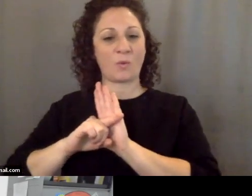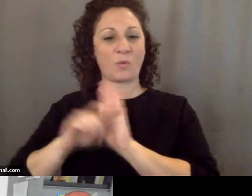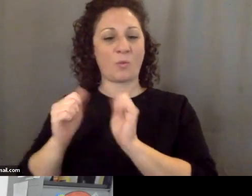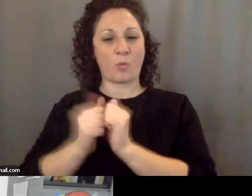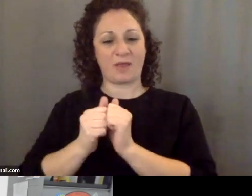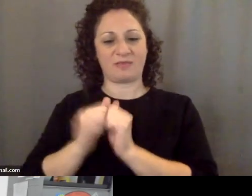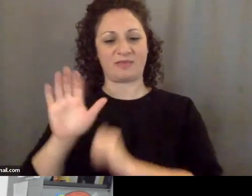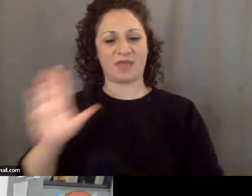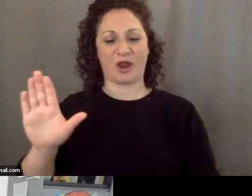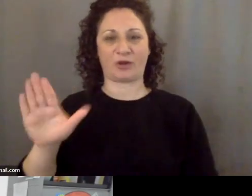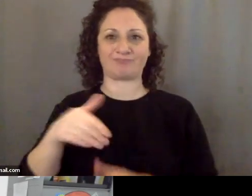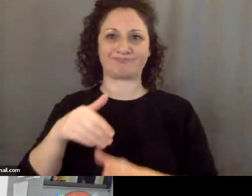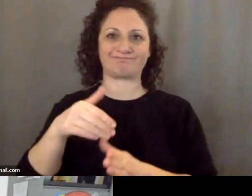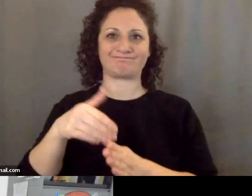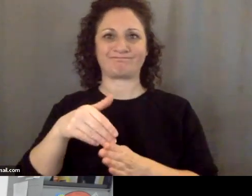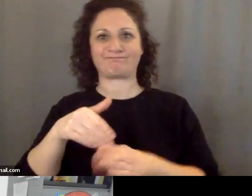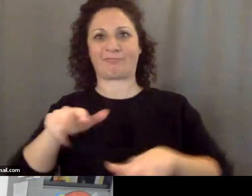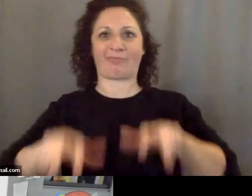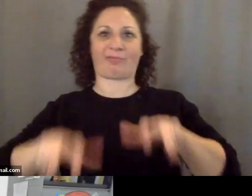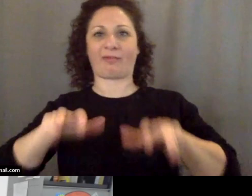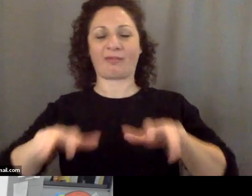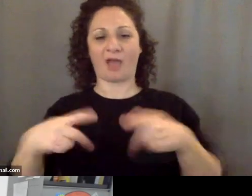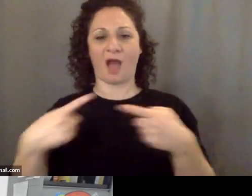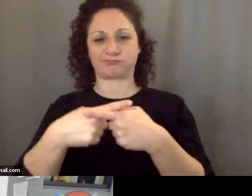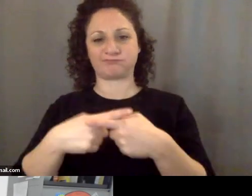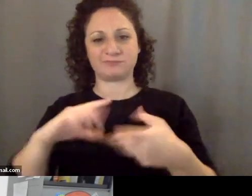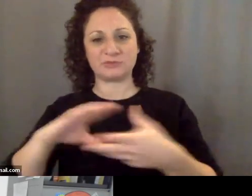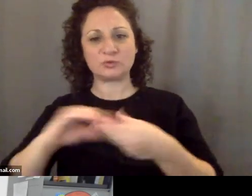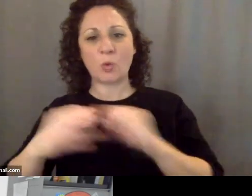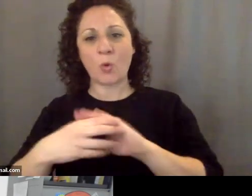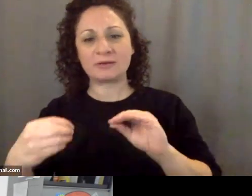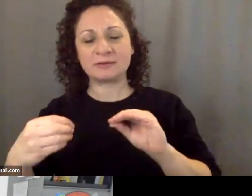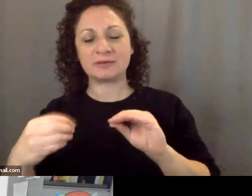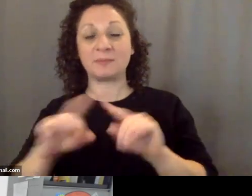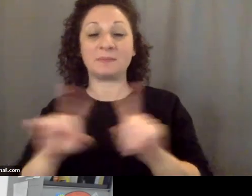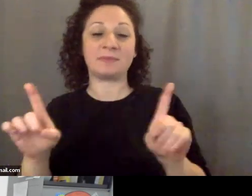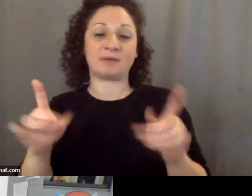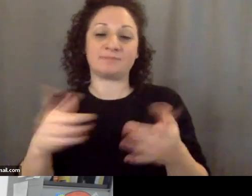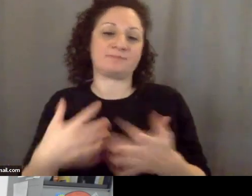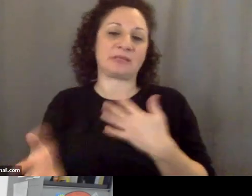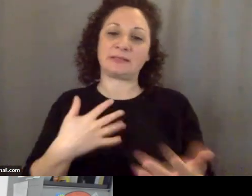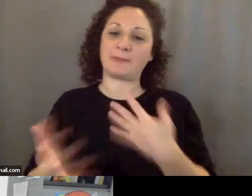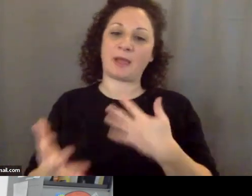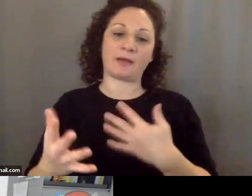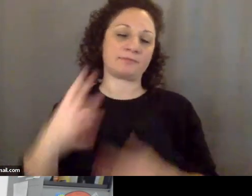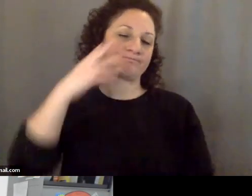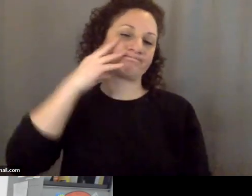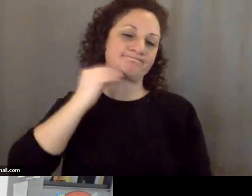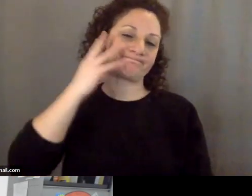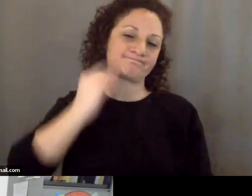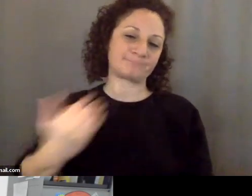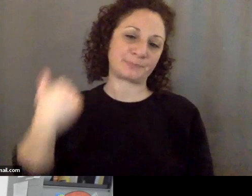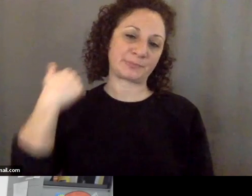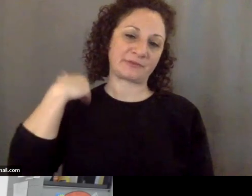wavering, contradictory stories. But again, it's not going to matter. We've been here before. Things get